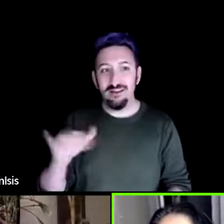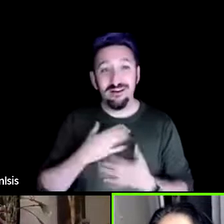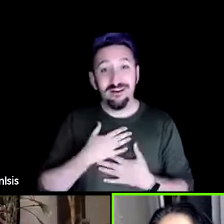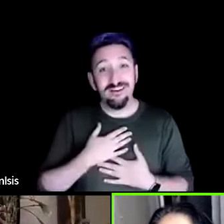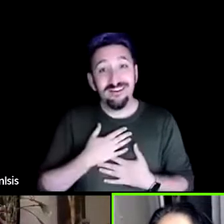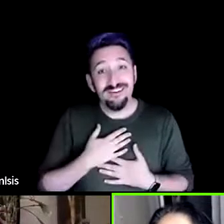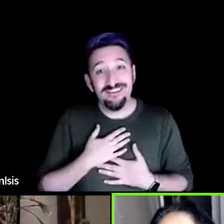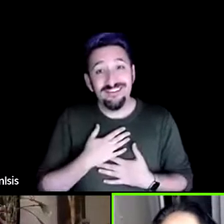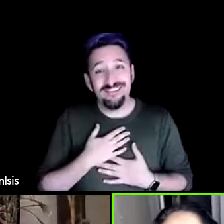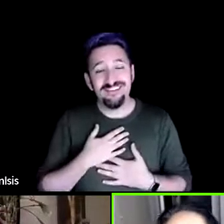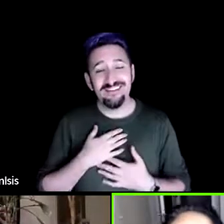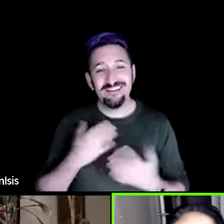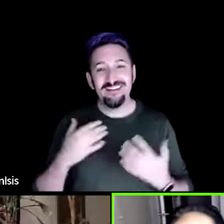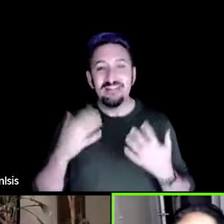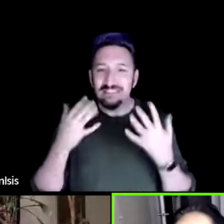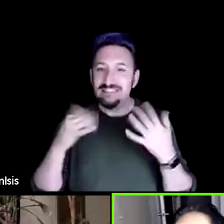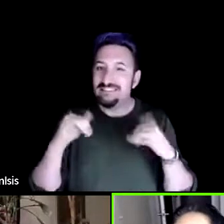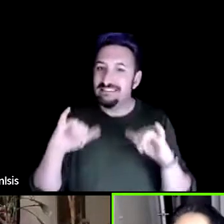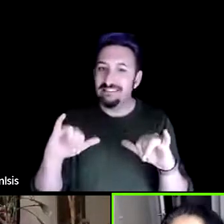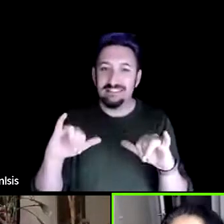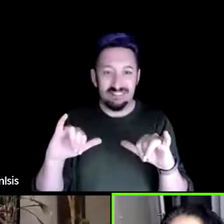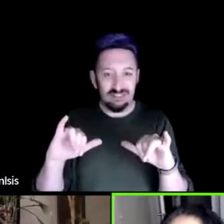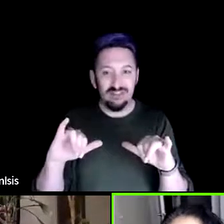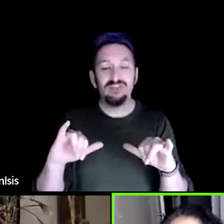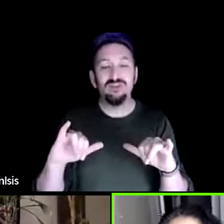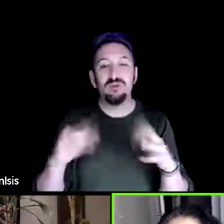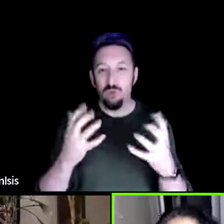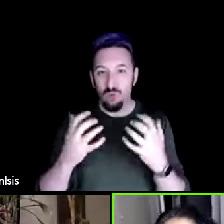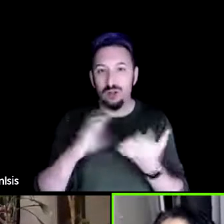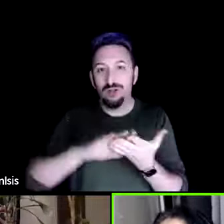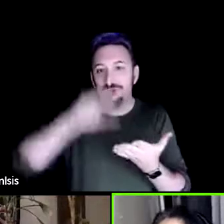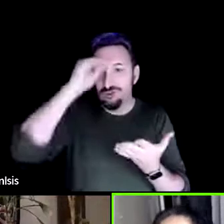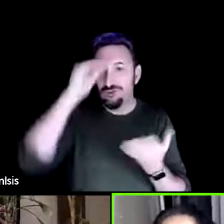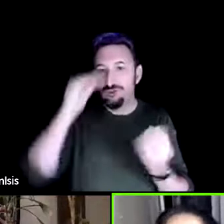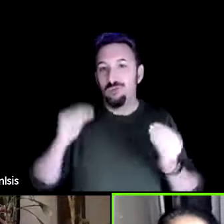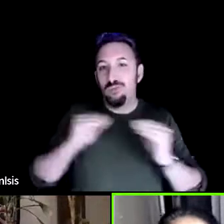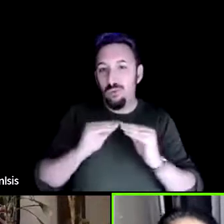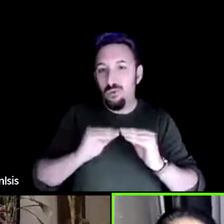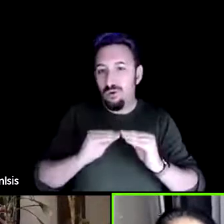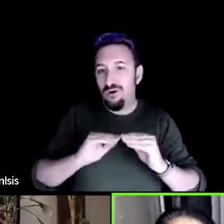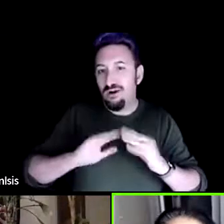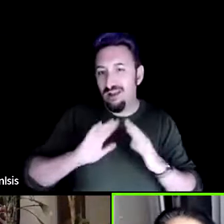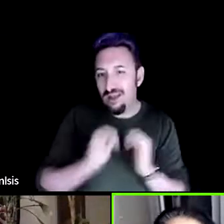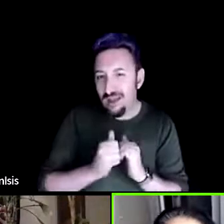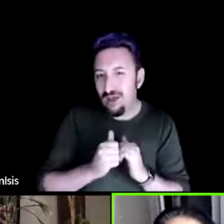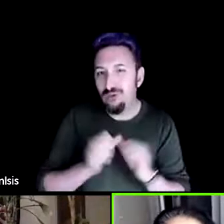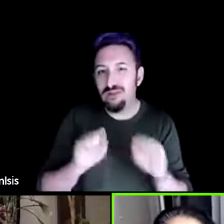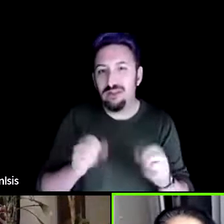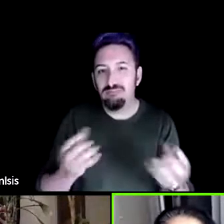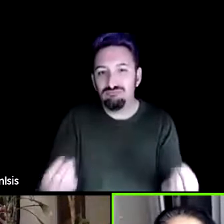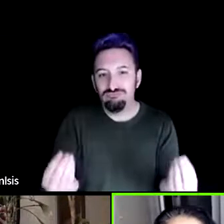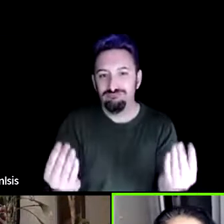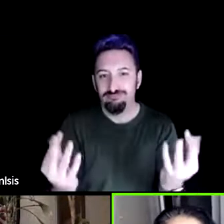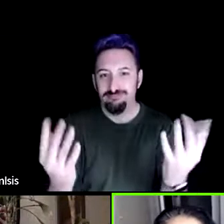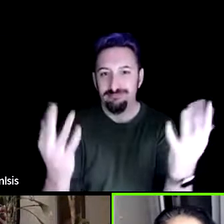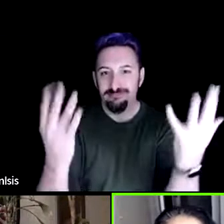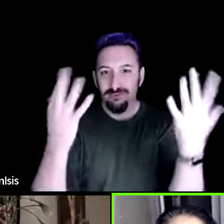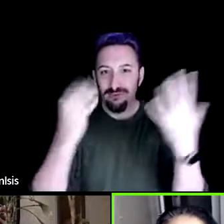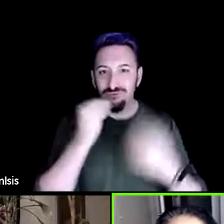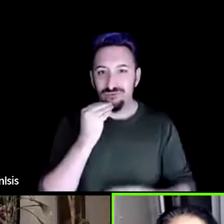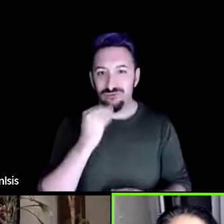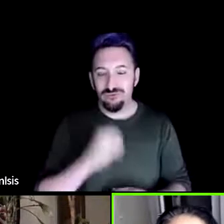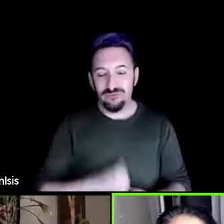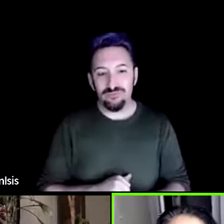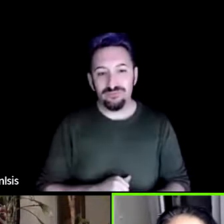know um how to make their land more uh full of life and so that